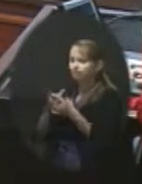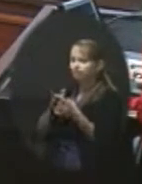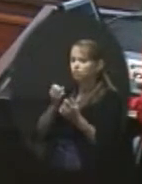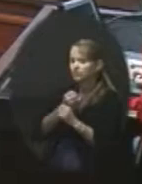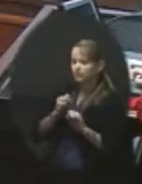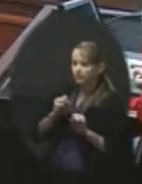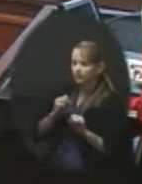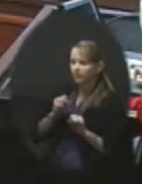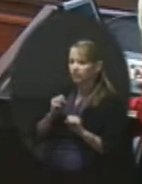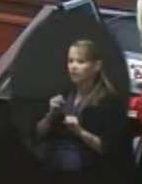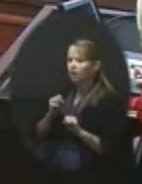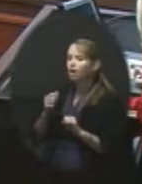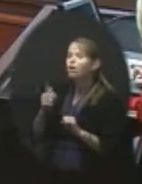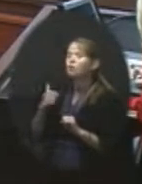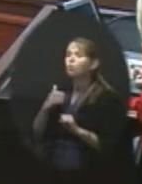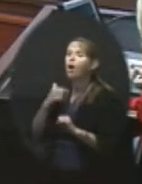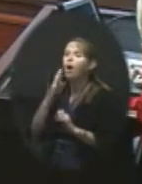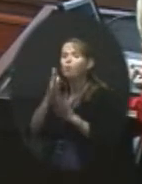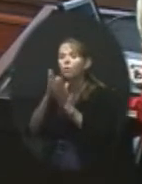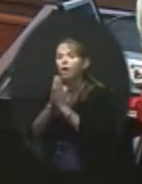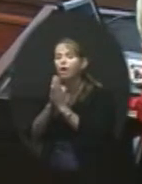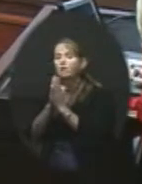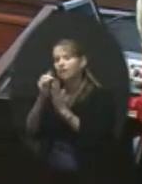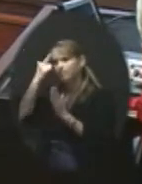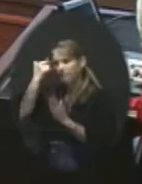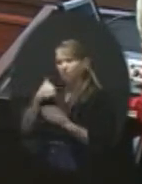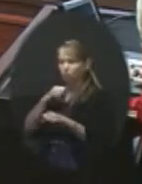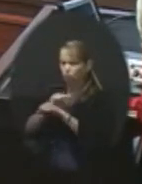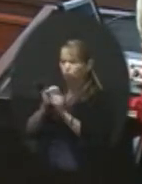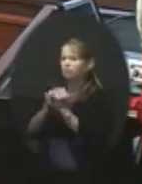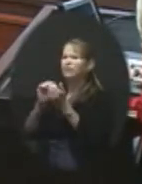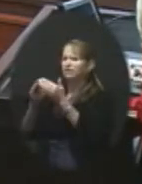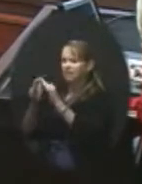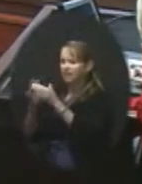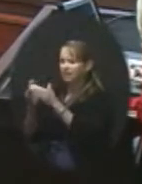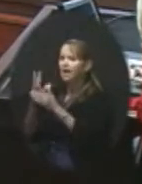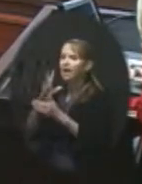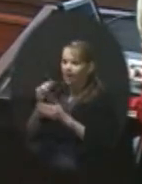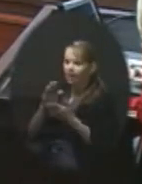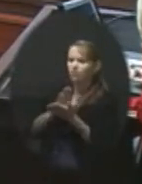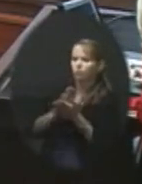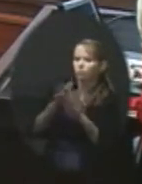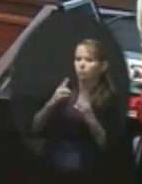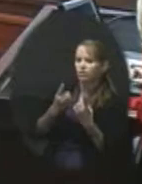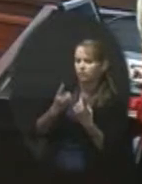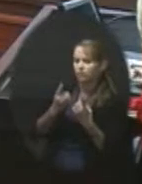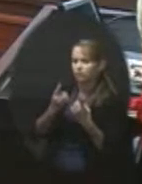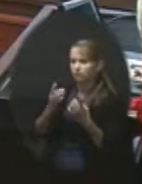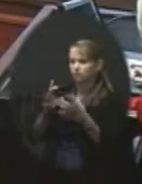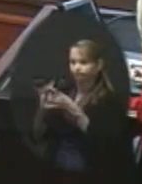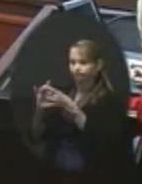of it. And I would just ask, working with the city and the school district, when would we know or the parents know